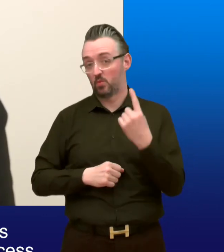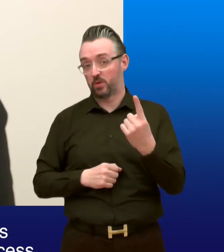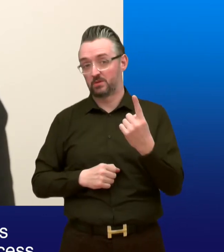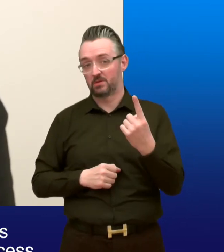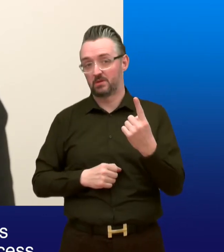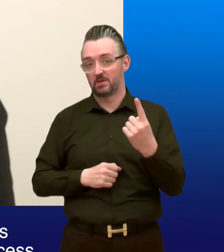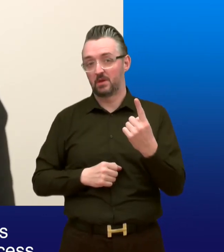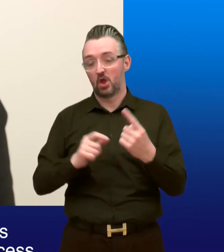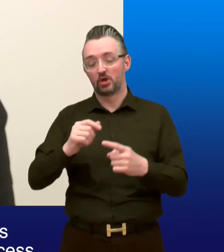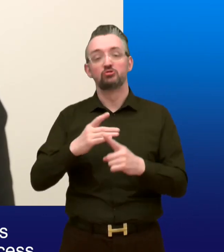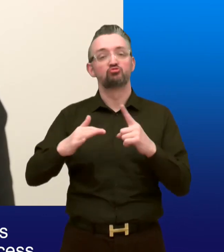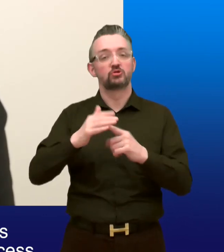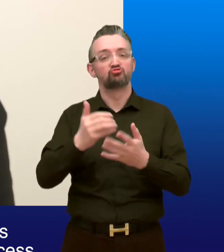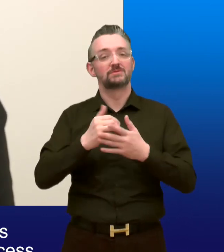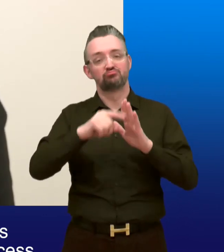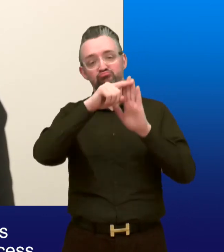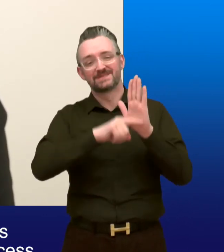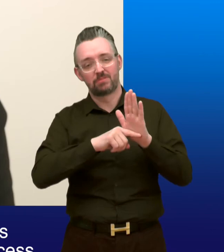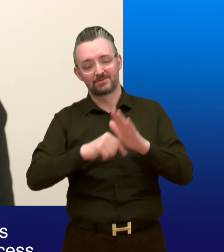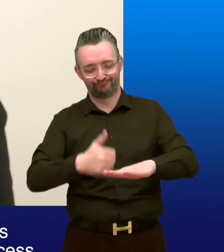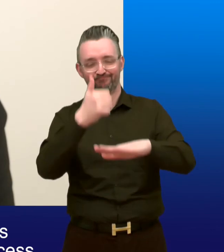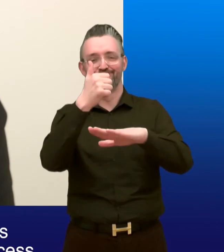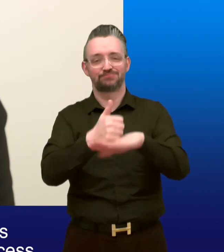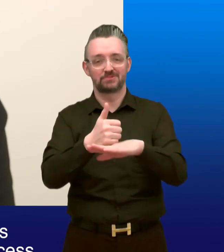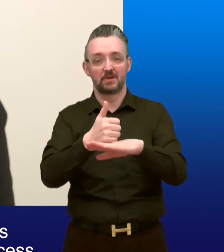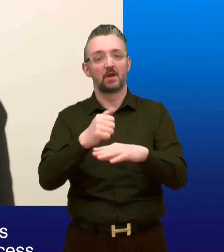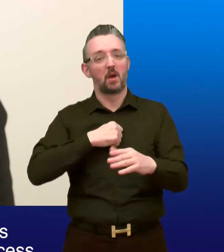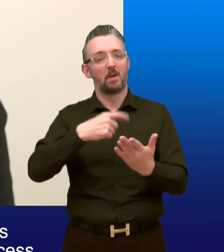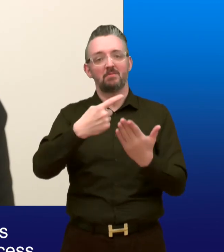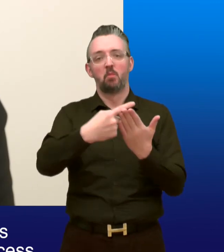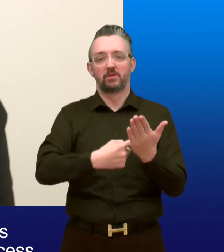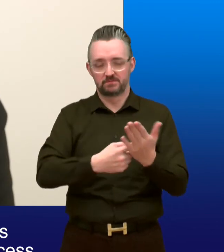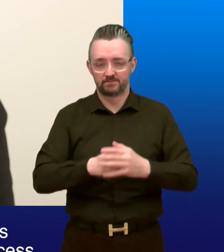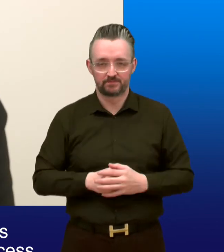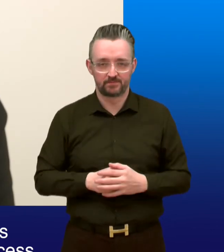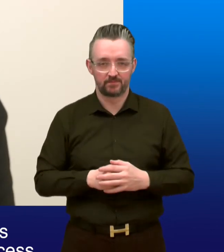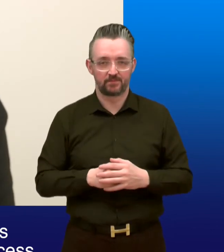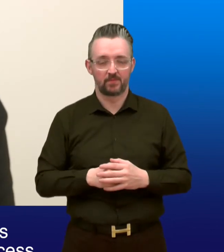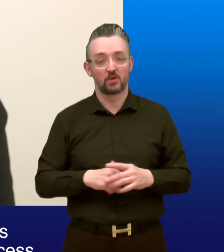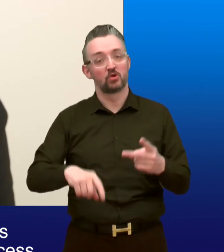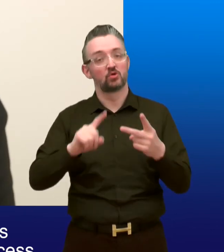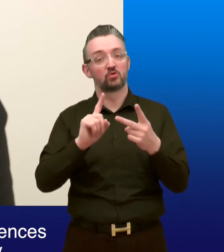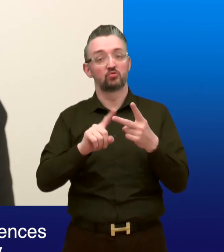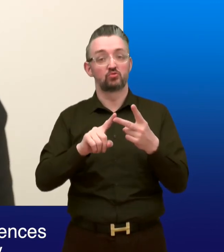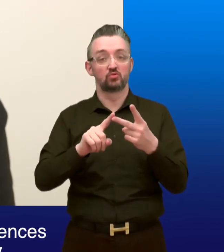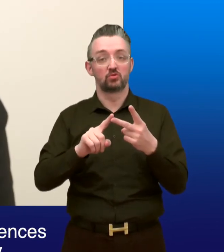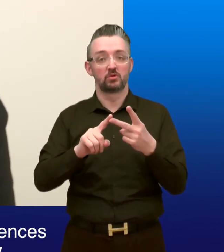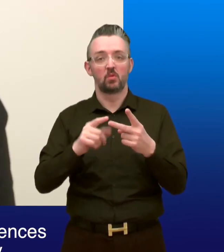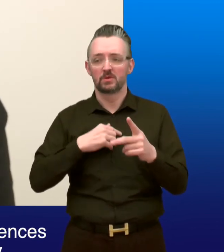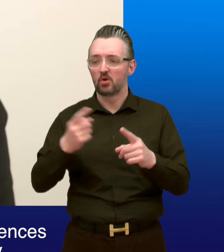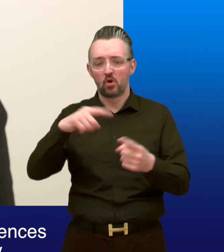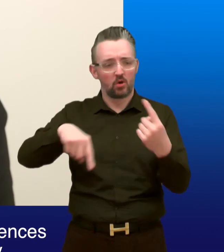one, embed the social security principles and our charter in the policy making process. 12.